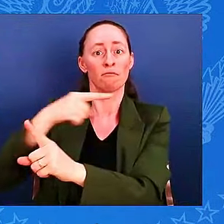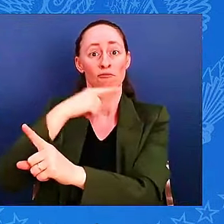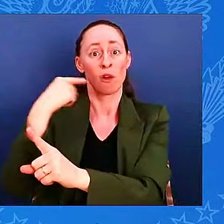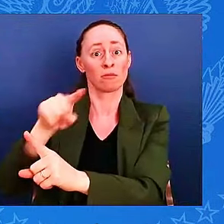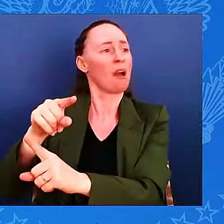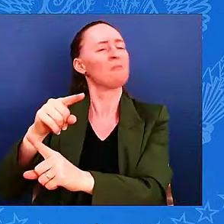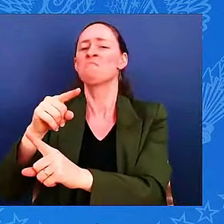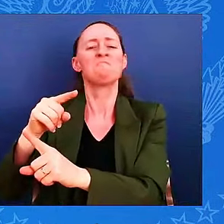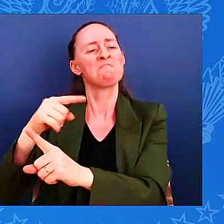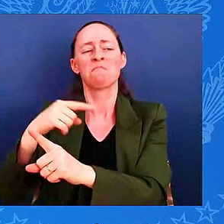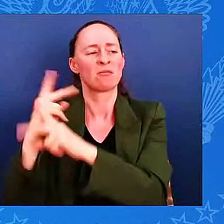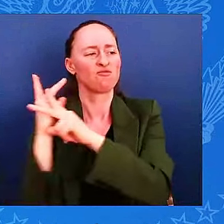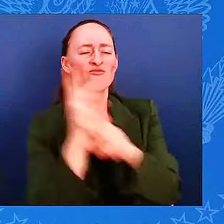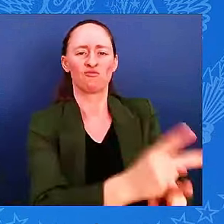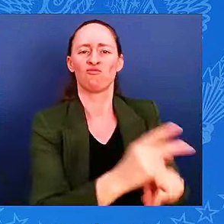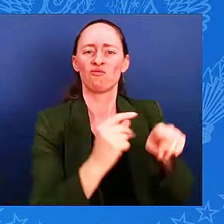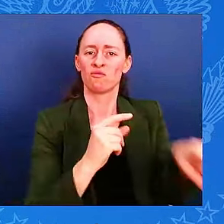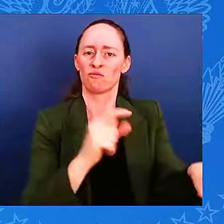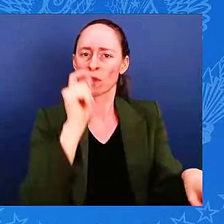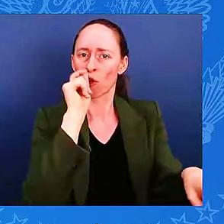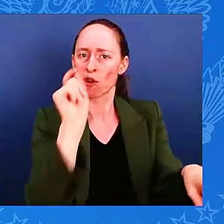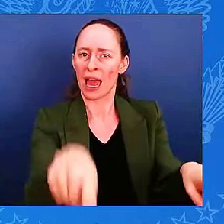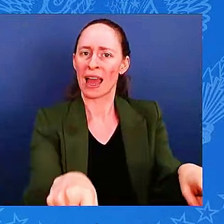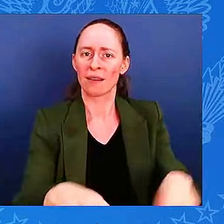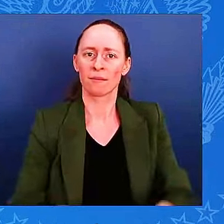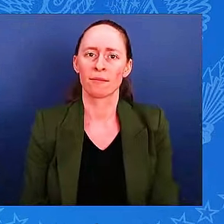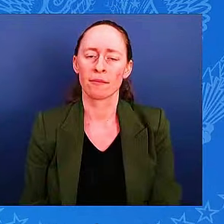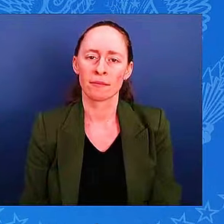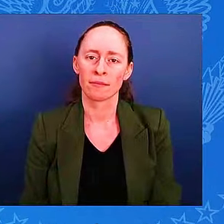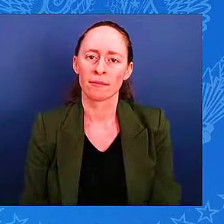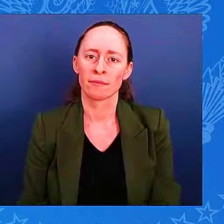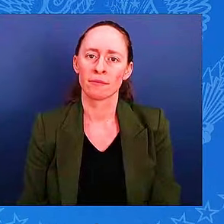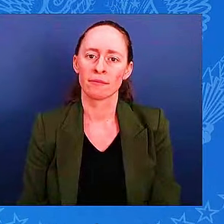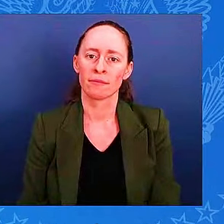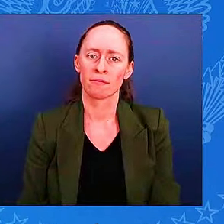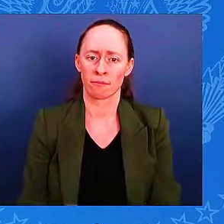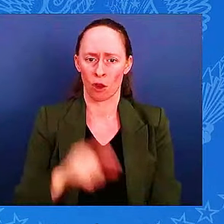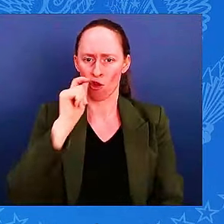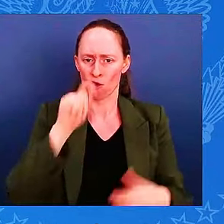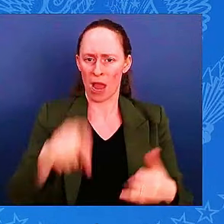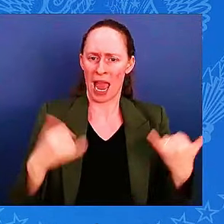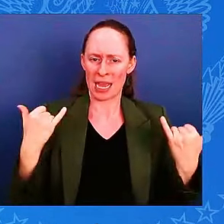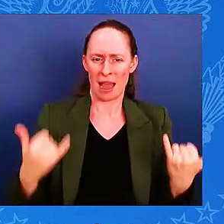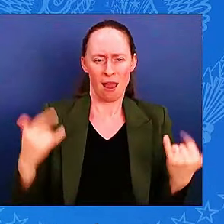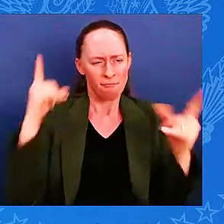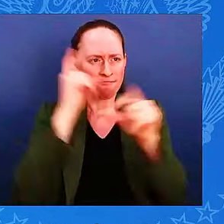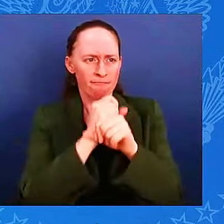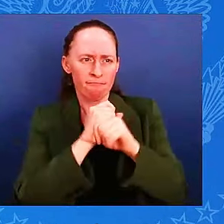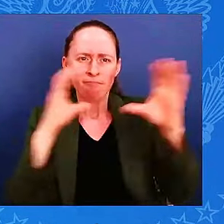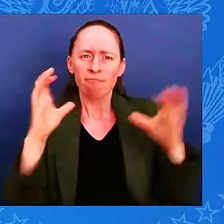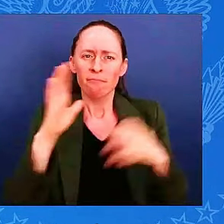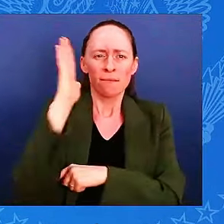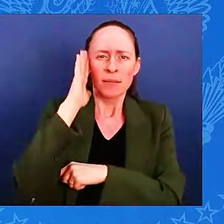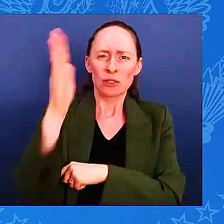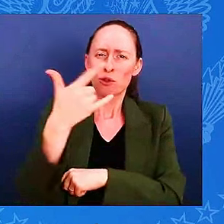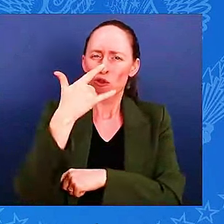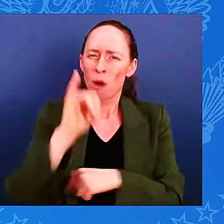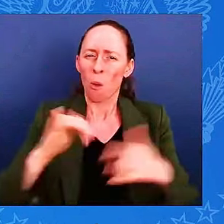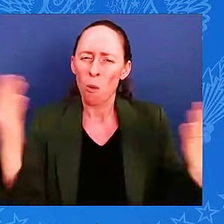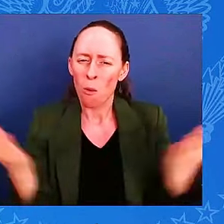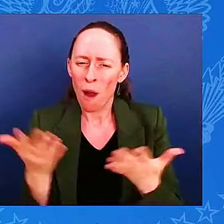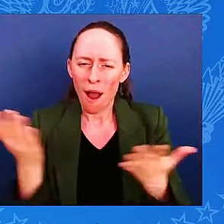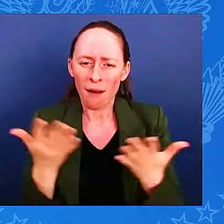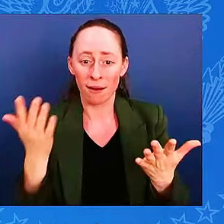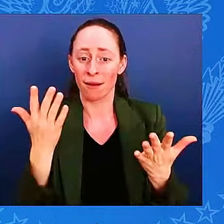to the future of Ukraine also means thinking about reconstruction, which must be supported jointly with